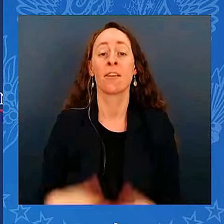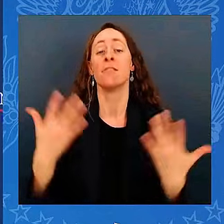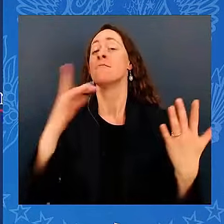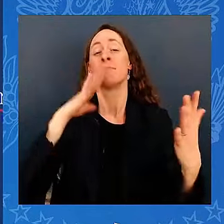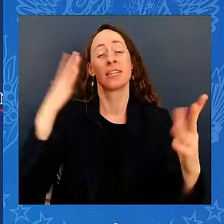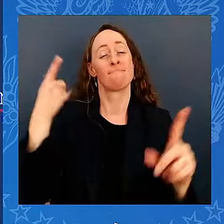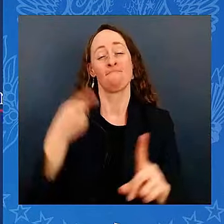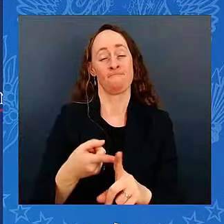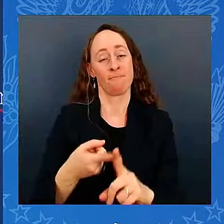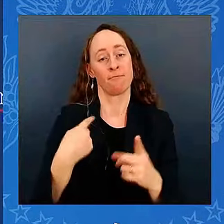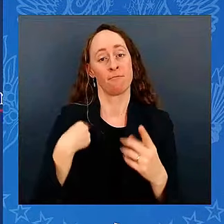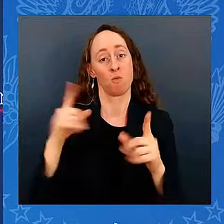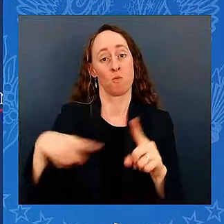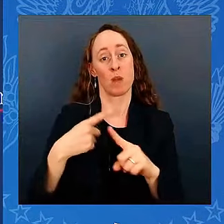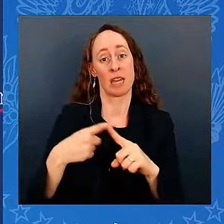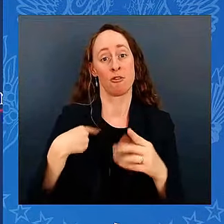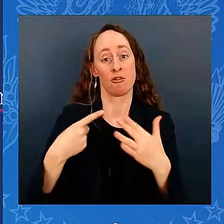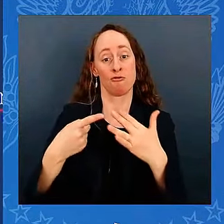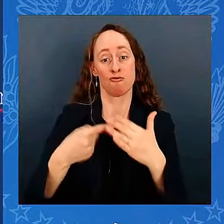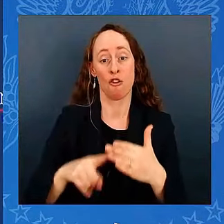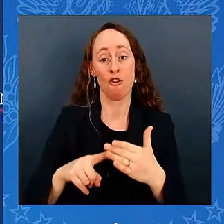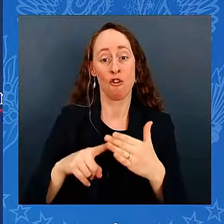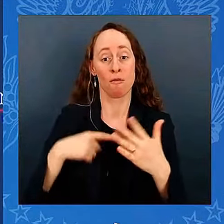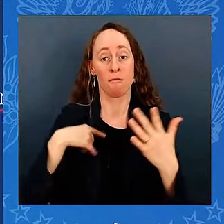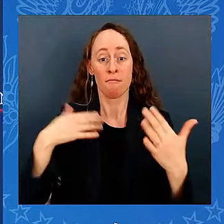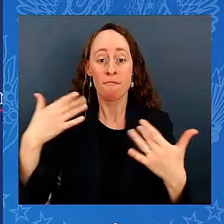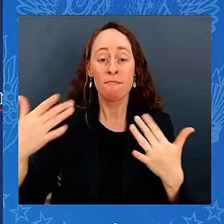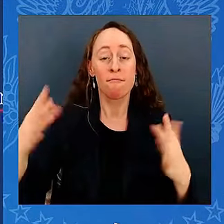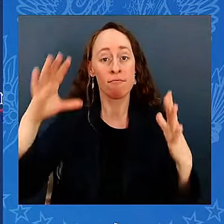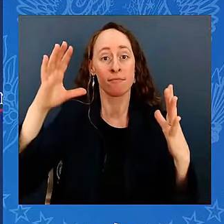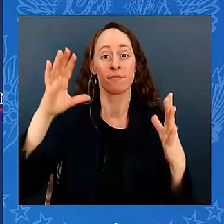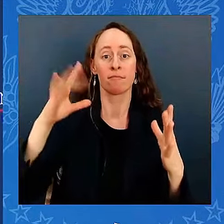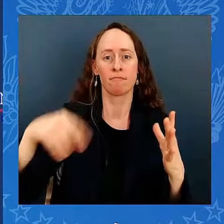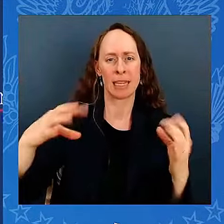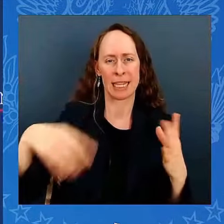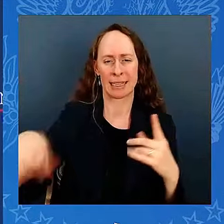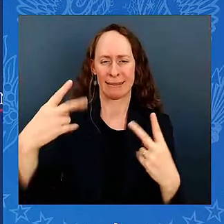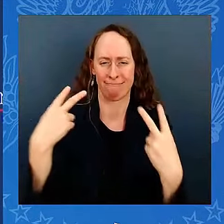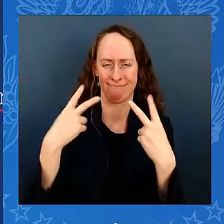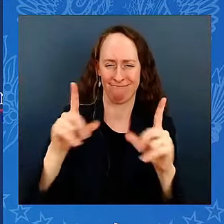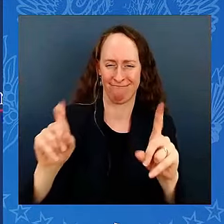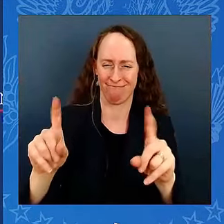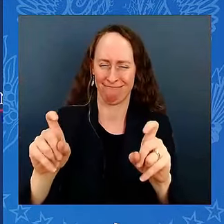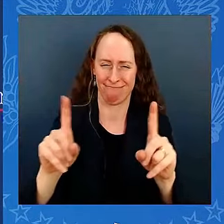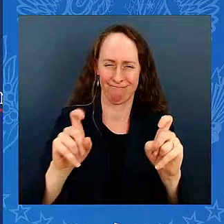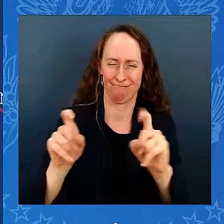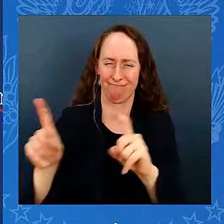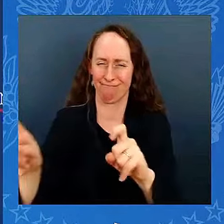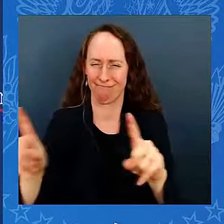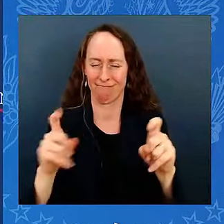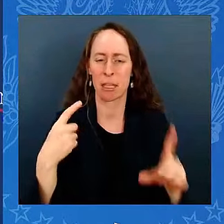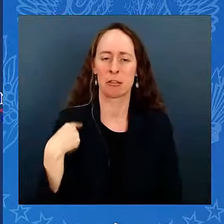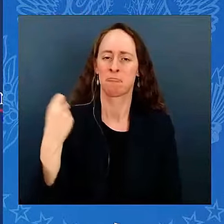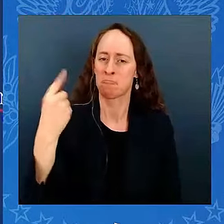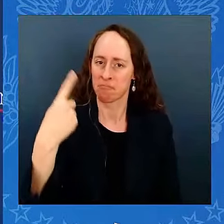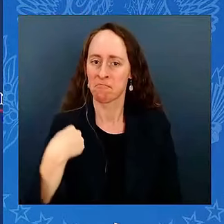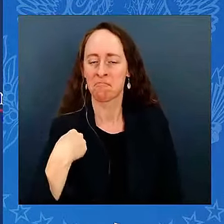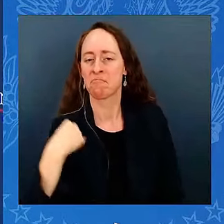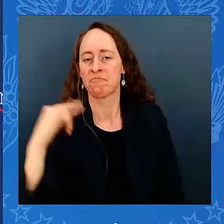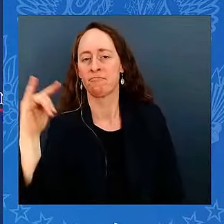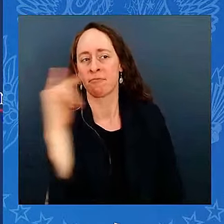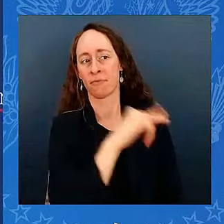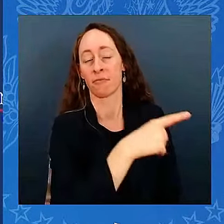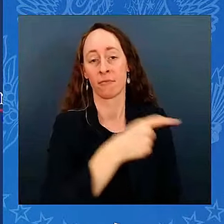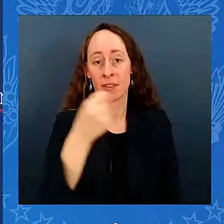team, and many of the Democrats to South Korea to meet with President Xi and — President Hu and —